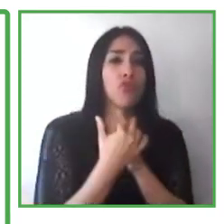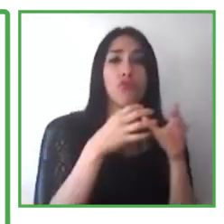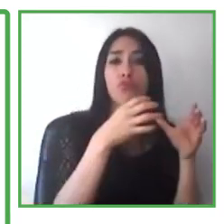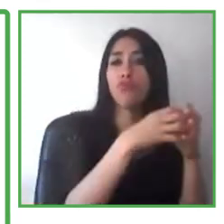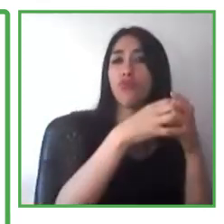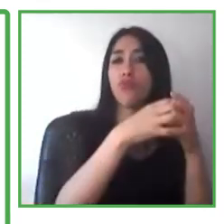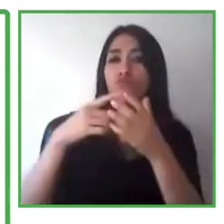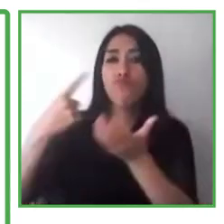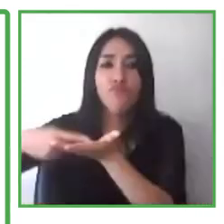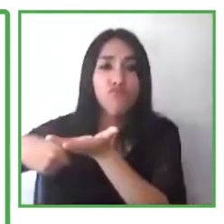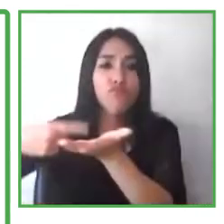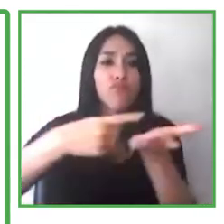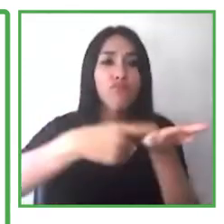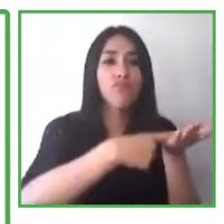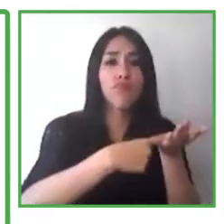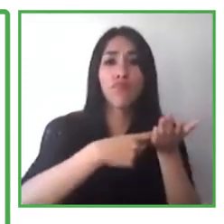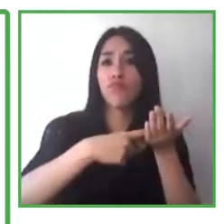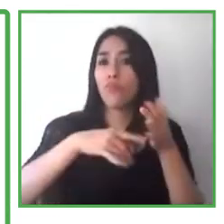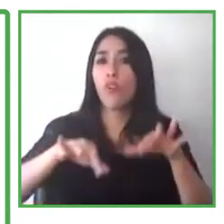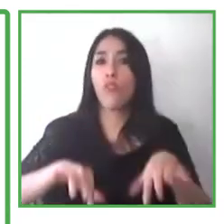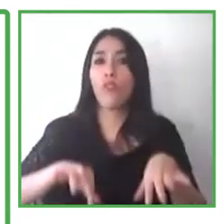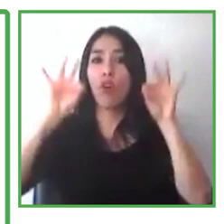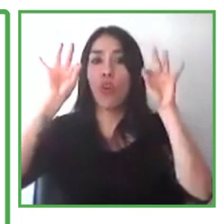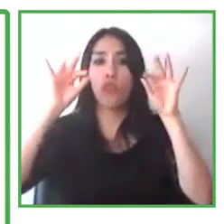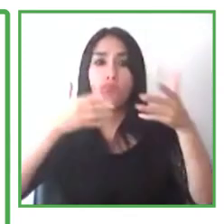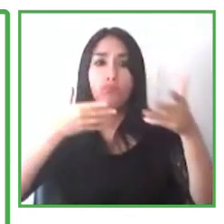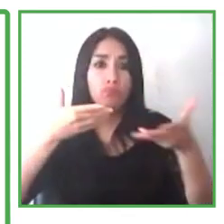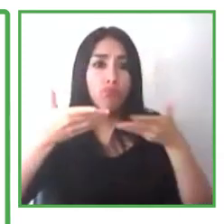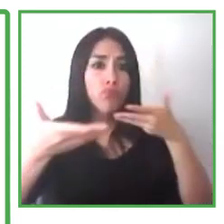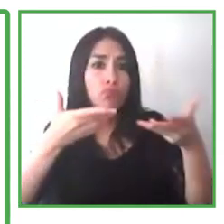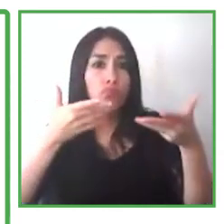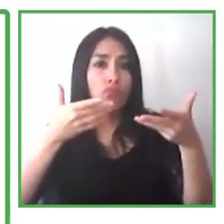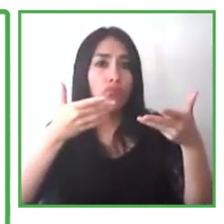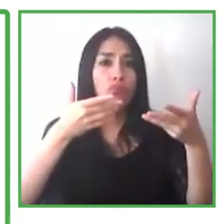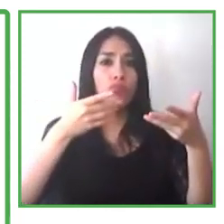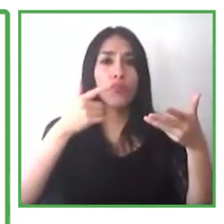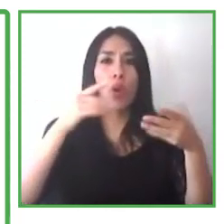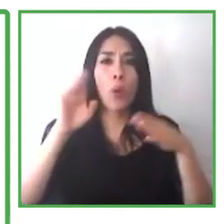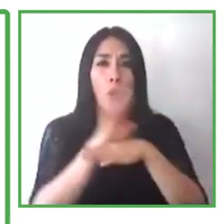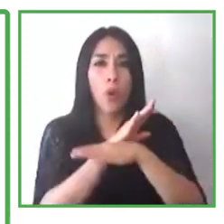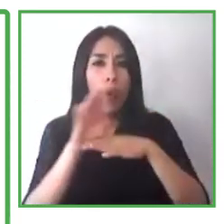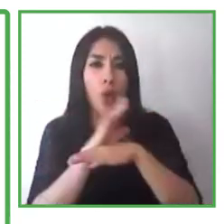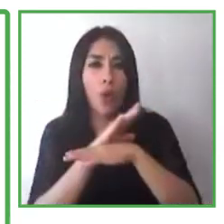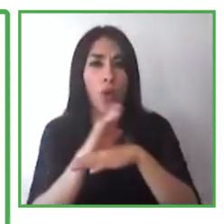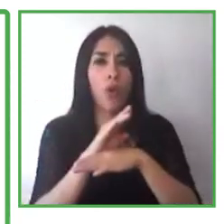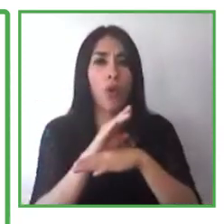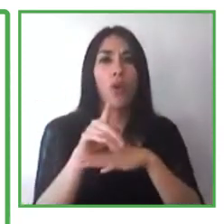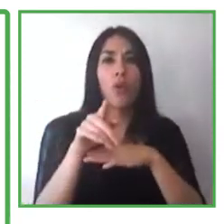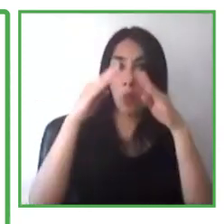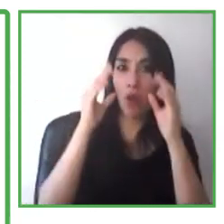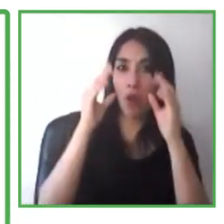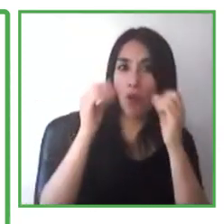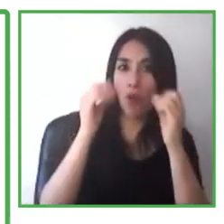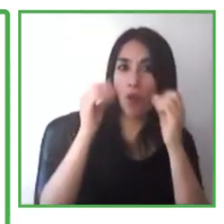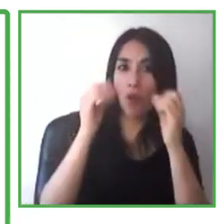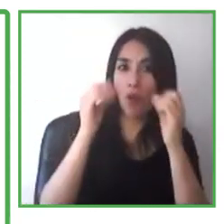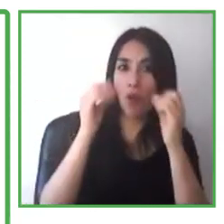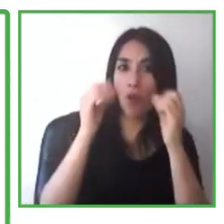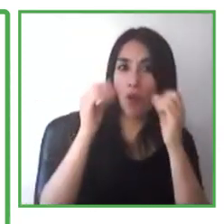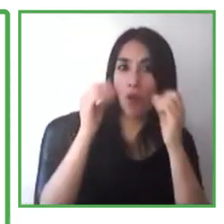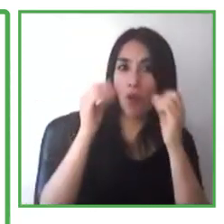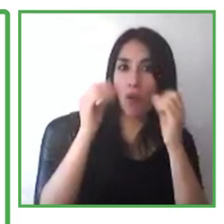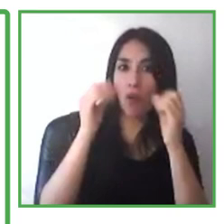power within your organization, you will be able to approach